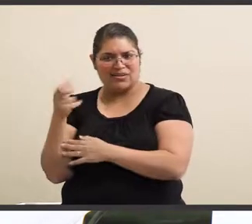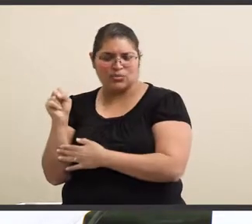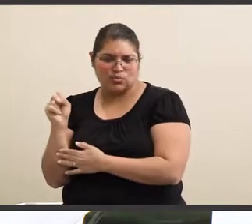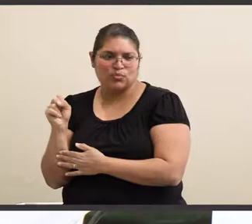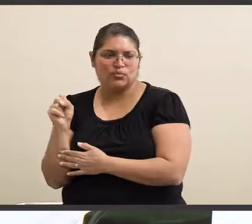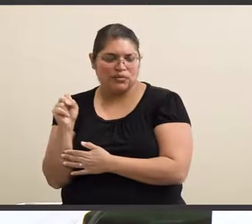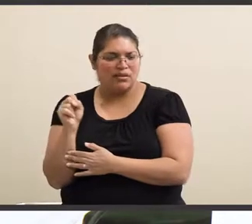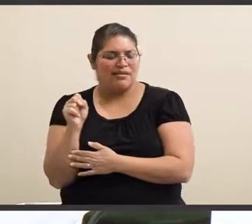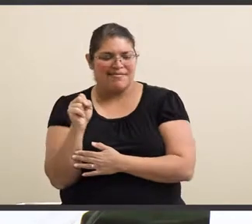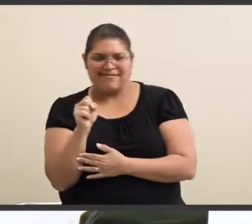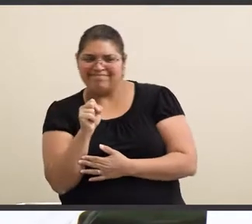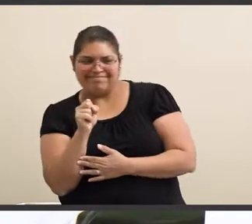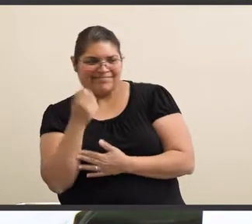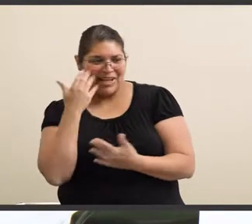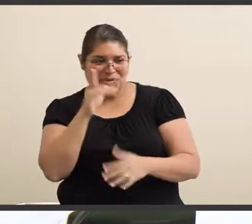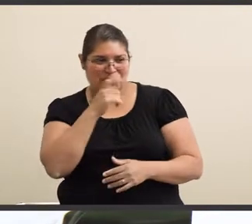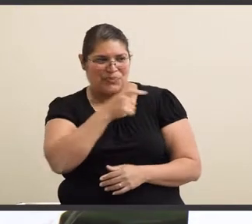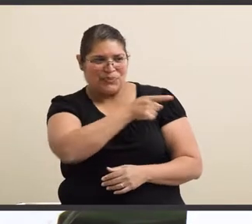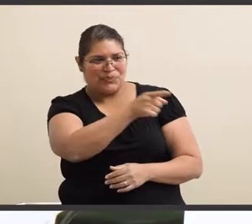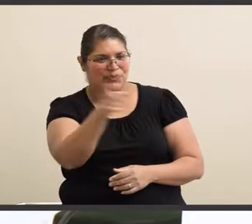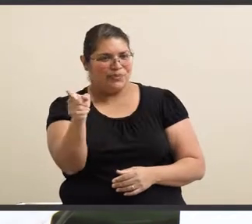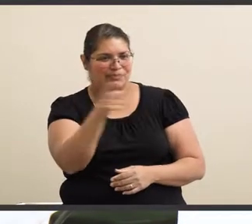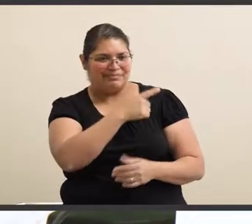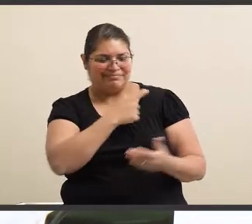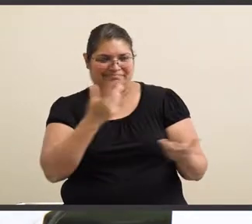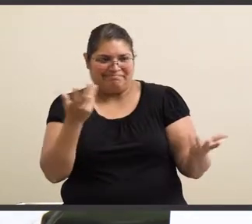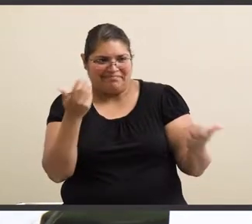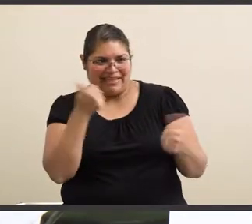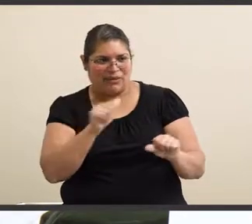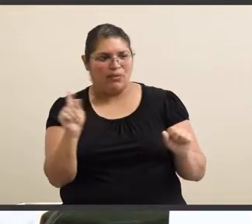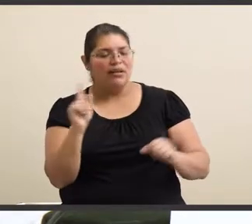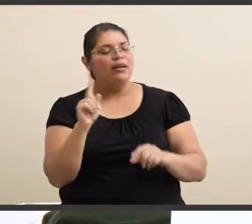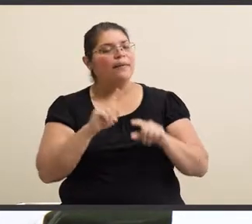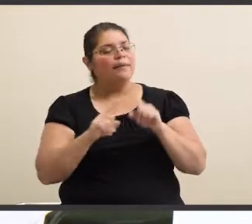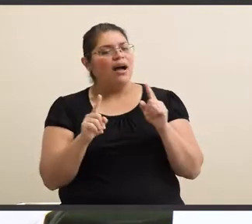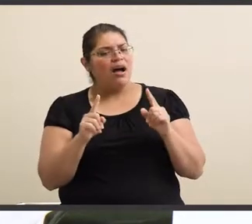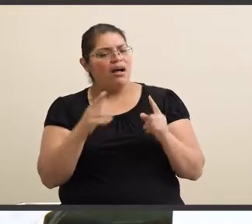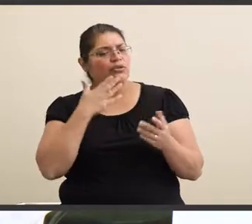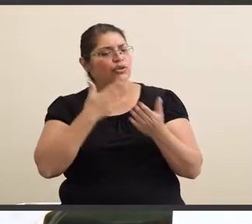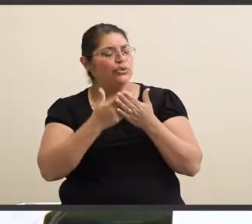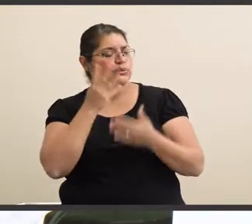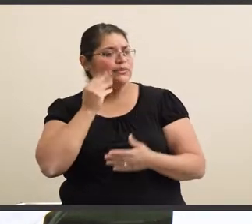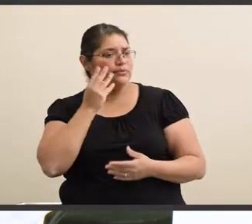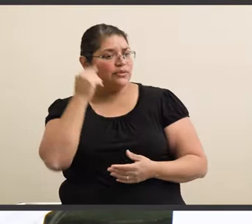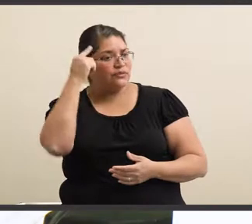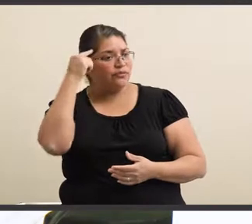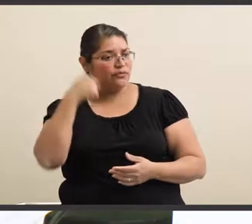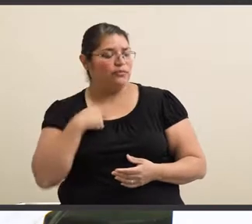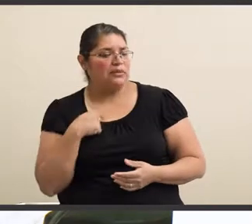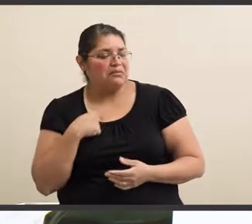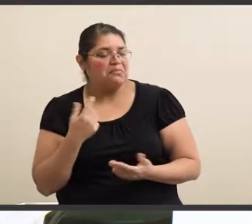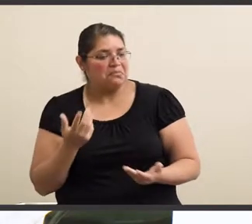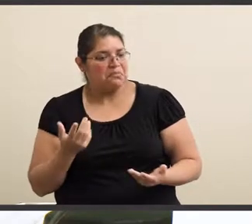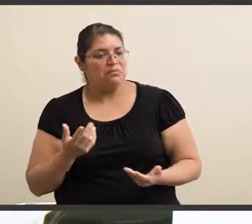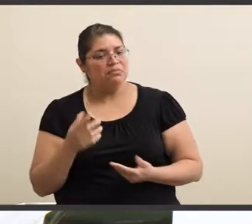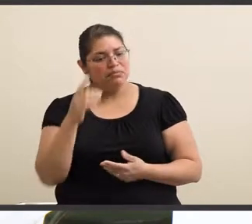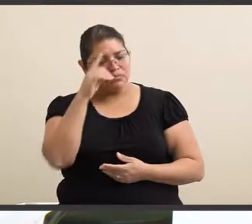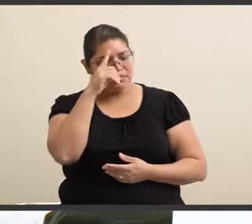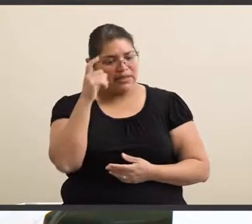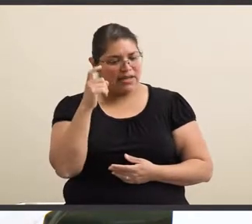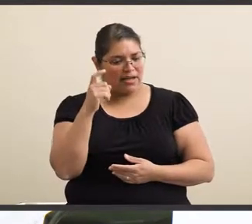and I didn't know anyone. But it was a good experience for me because,